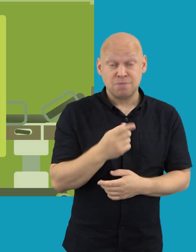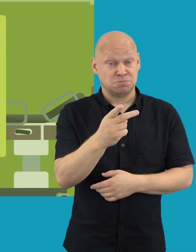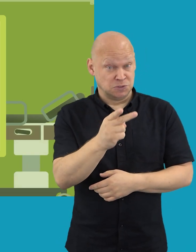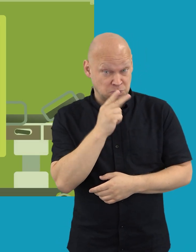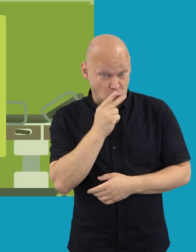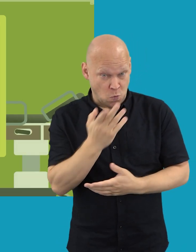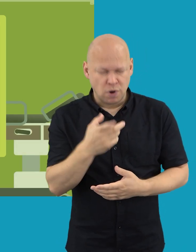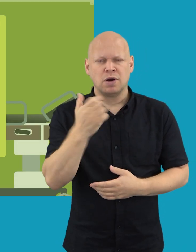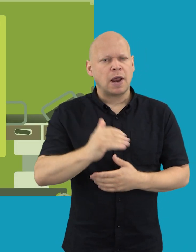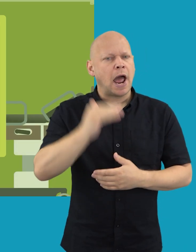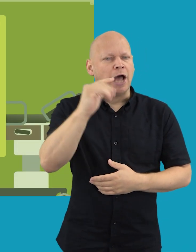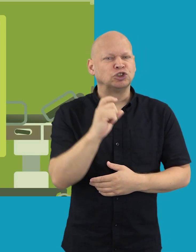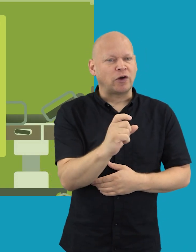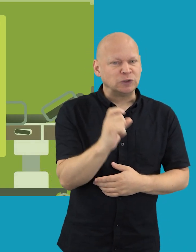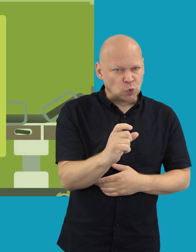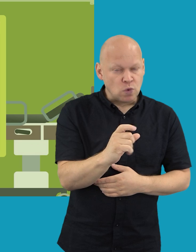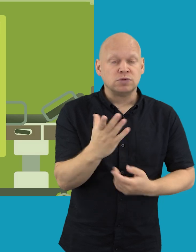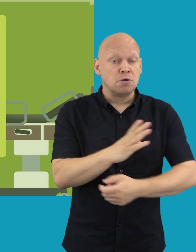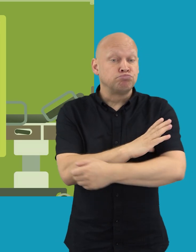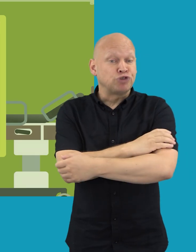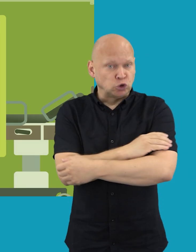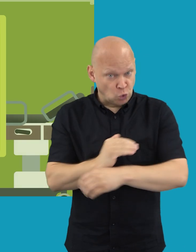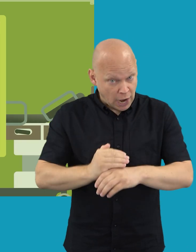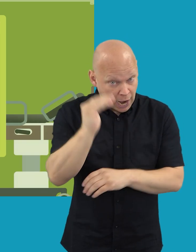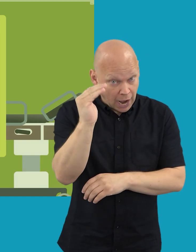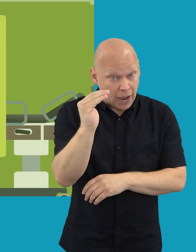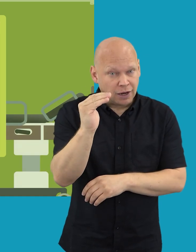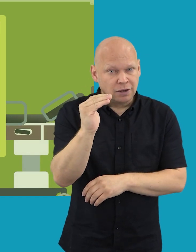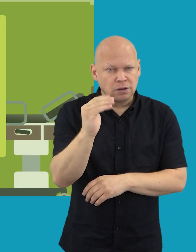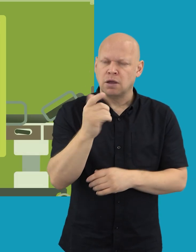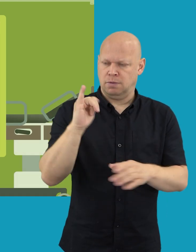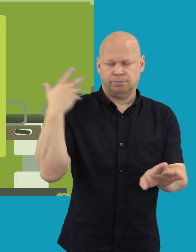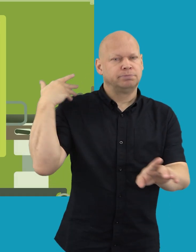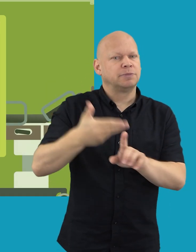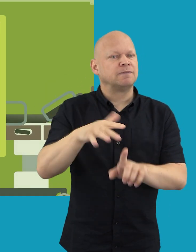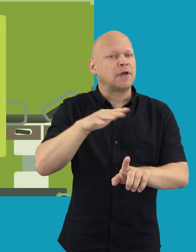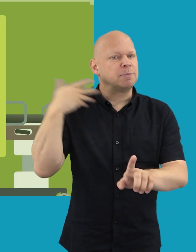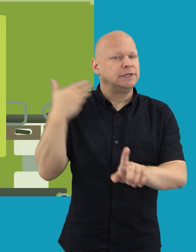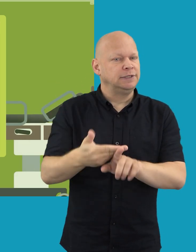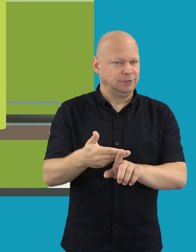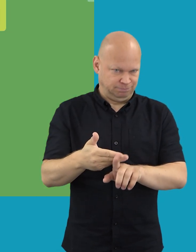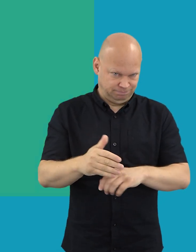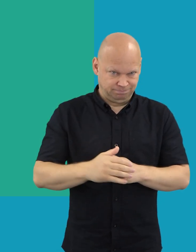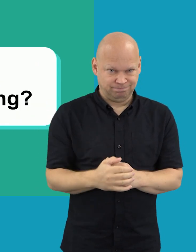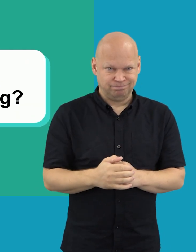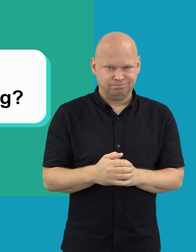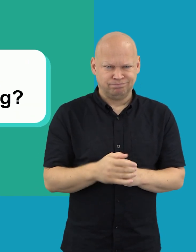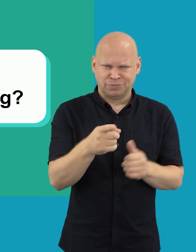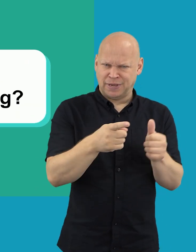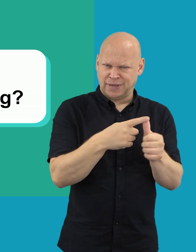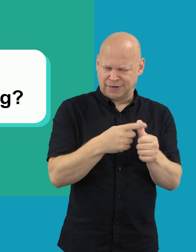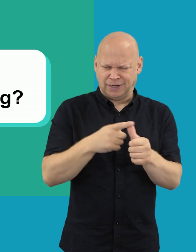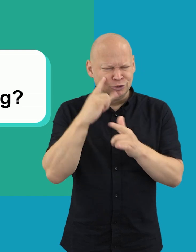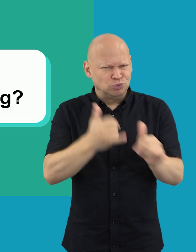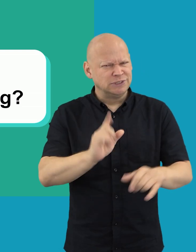you smoke, you have high cholesterol, you have high blood pressure or you have a family history. What is